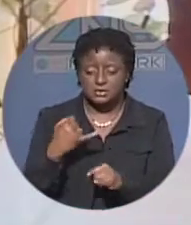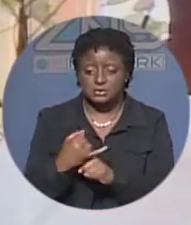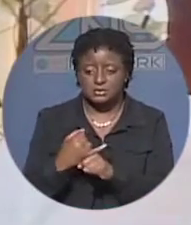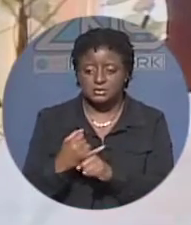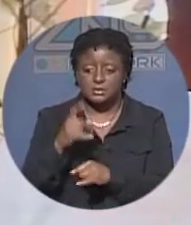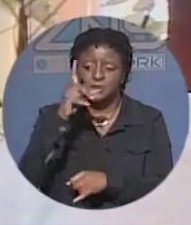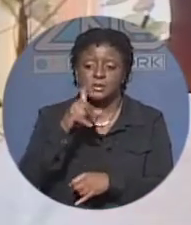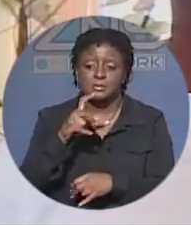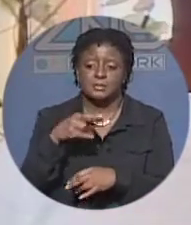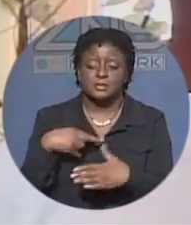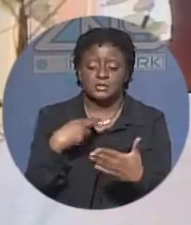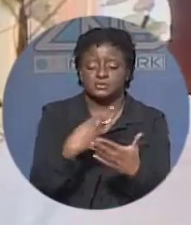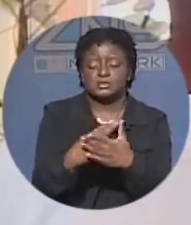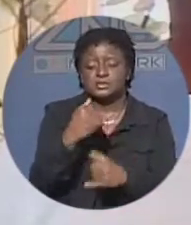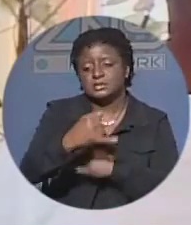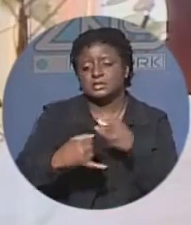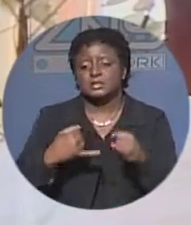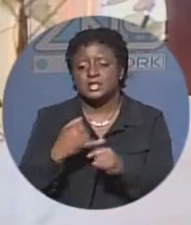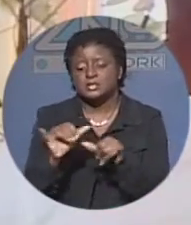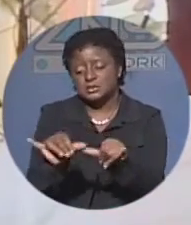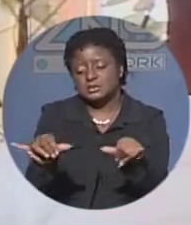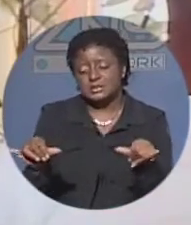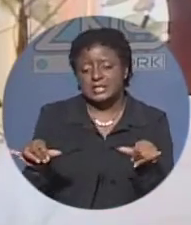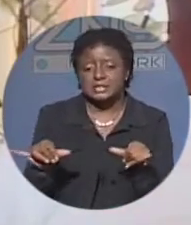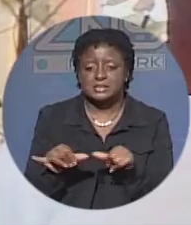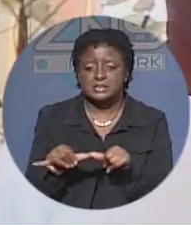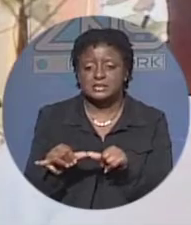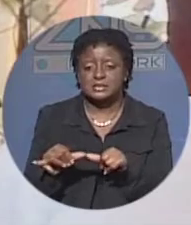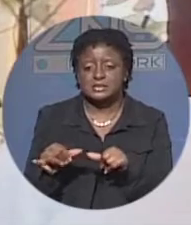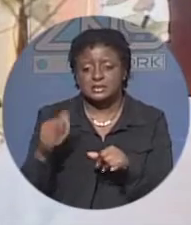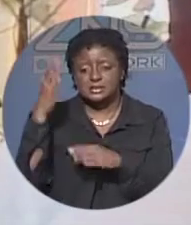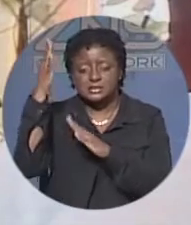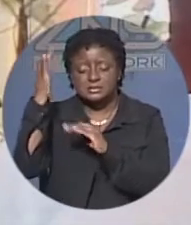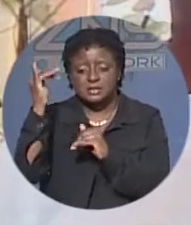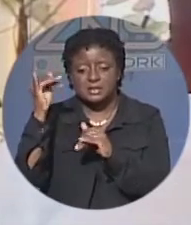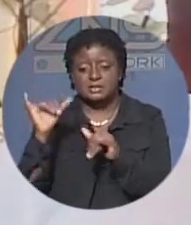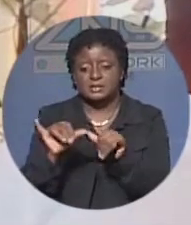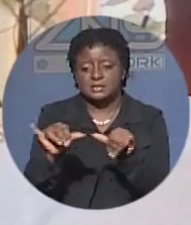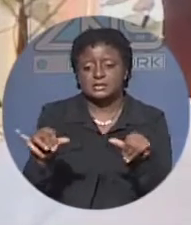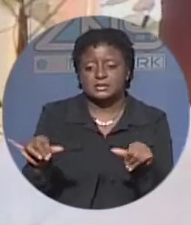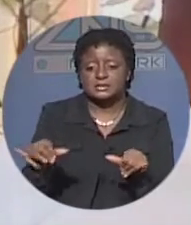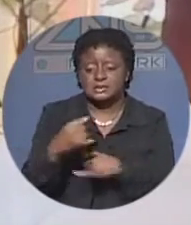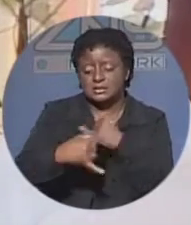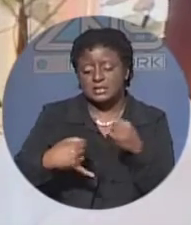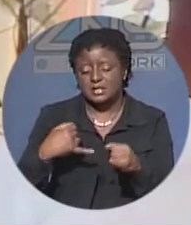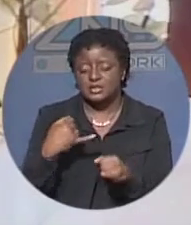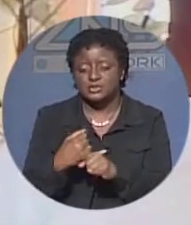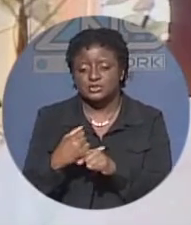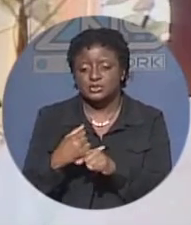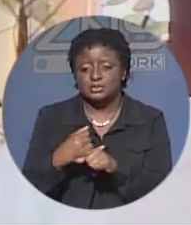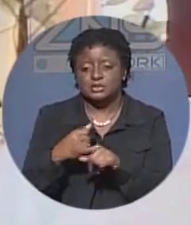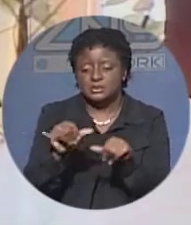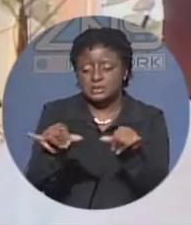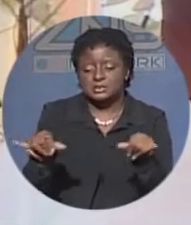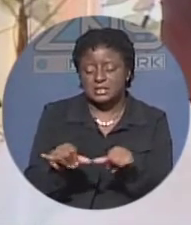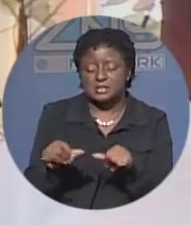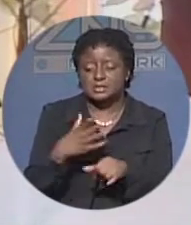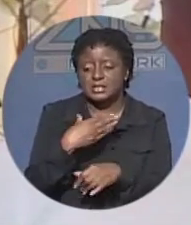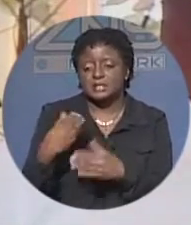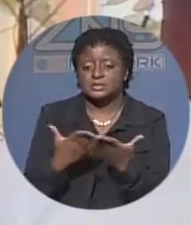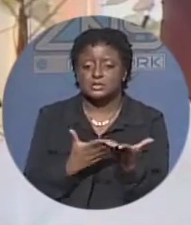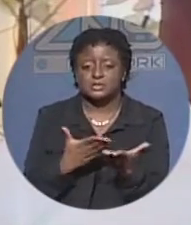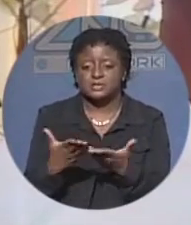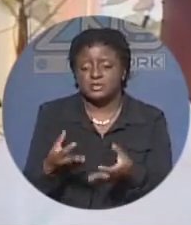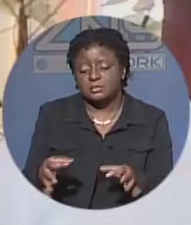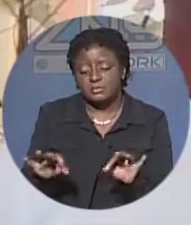standards persons expect international services and standards here so thus it's important for bimini bay to be able to demonstrate those